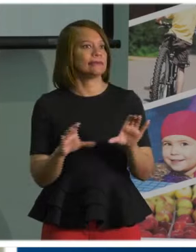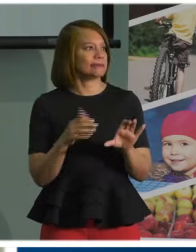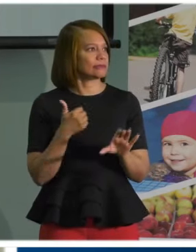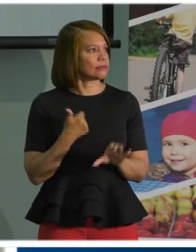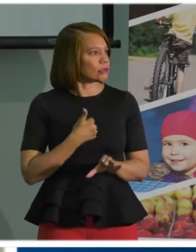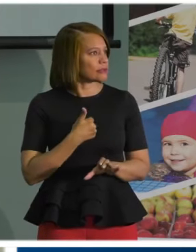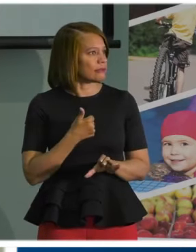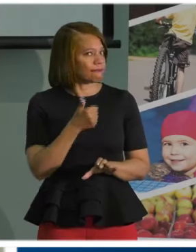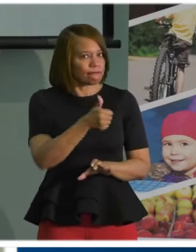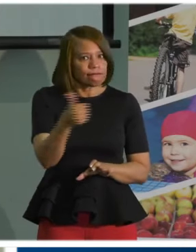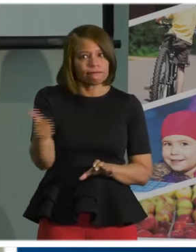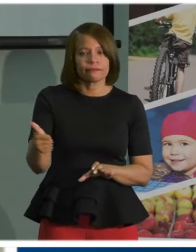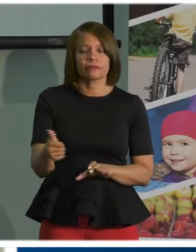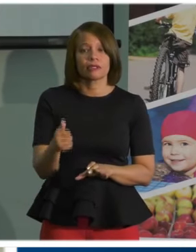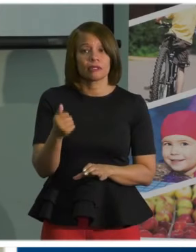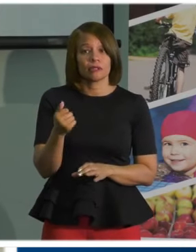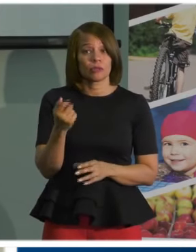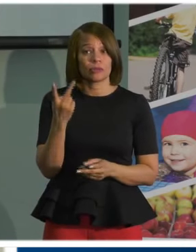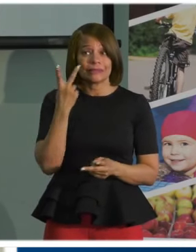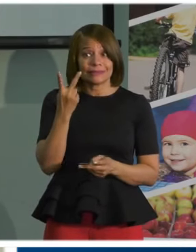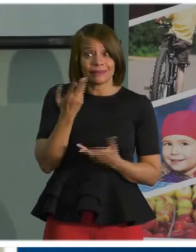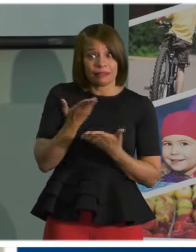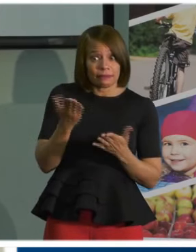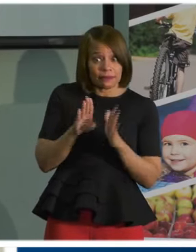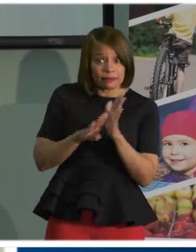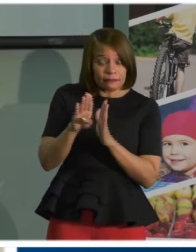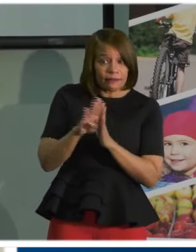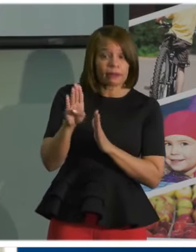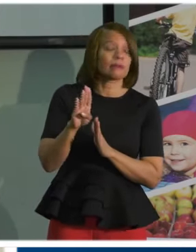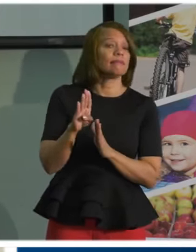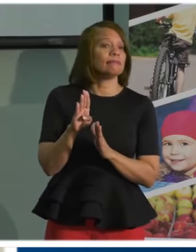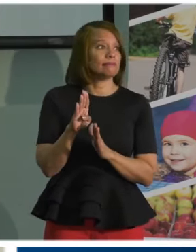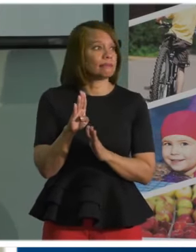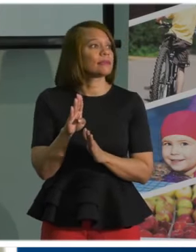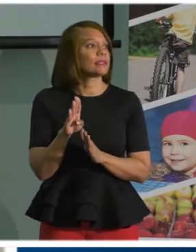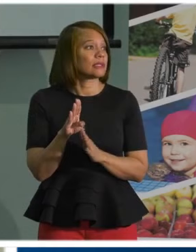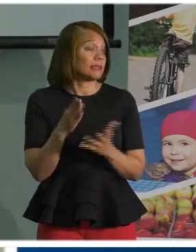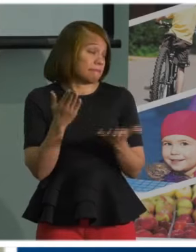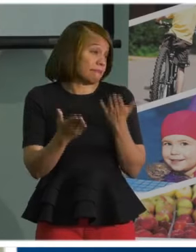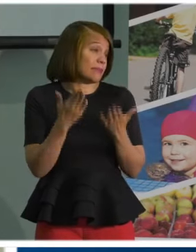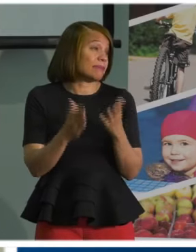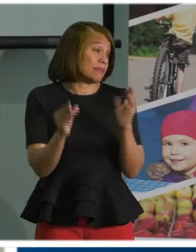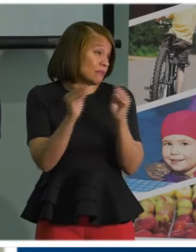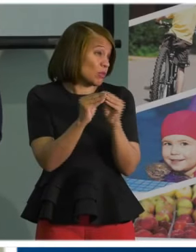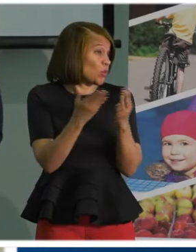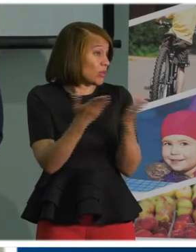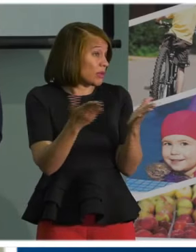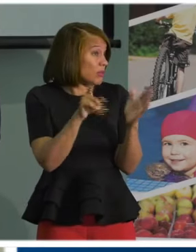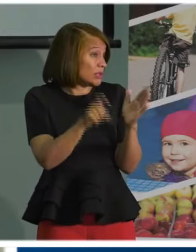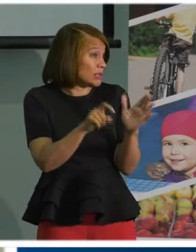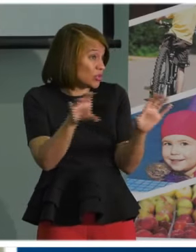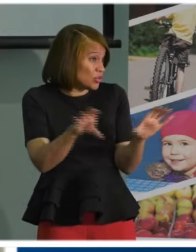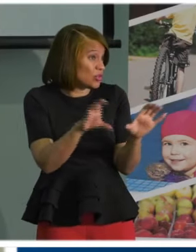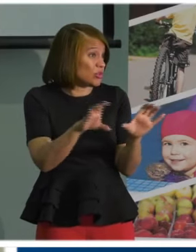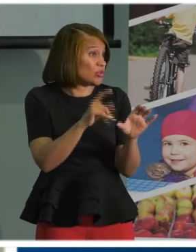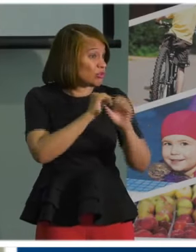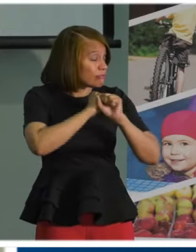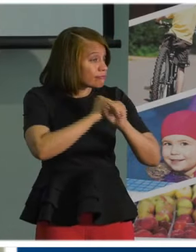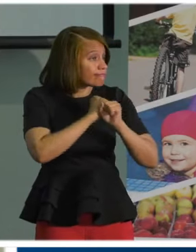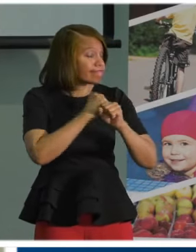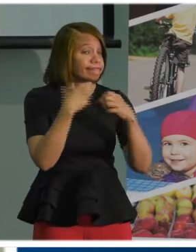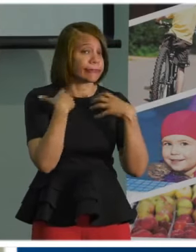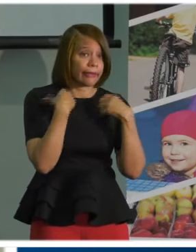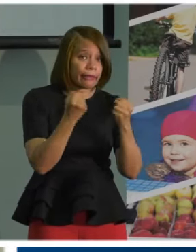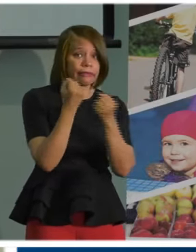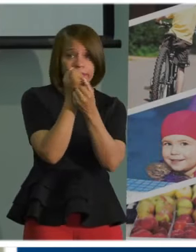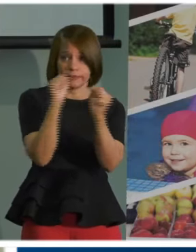things developing, as Dr. Roberts has outlined, uh, and lay out that there may be more action that we have to take in order to protect the health